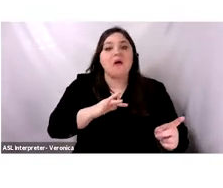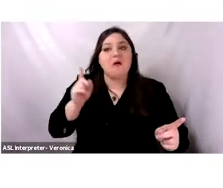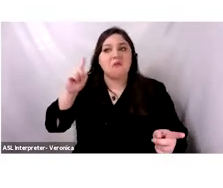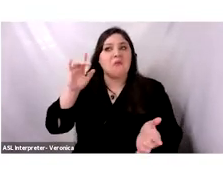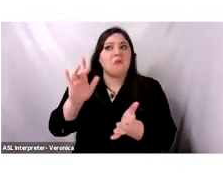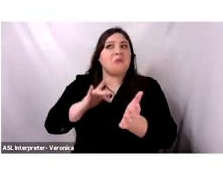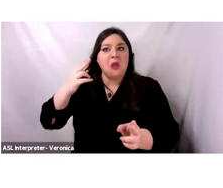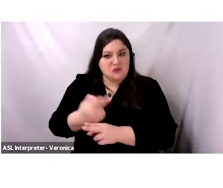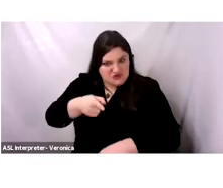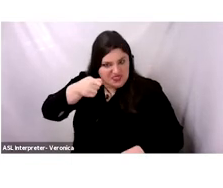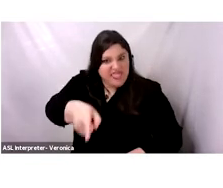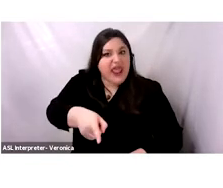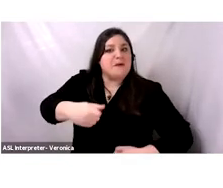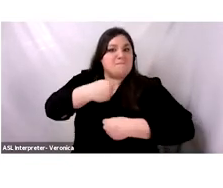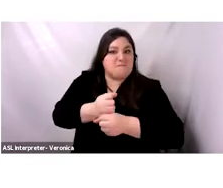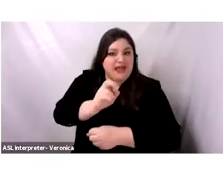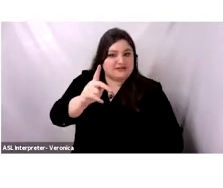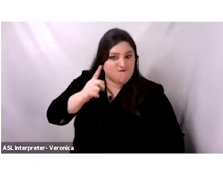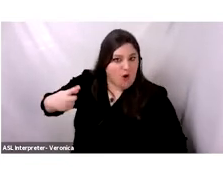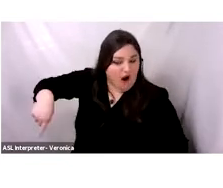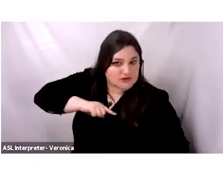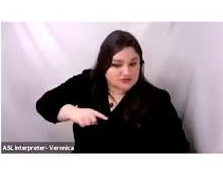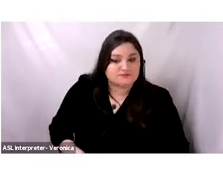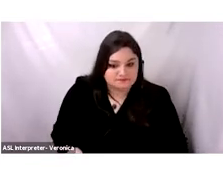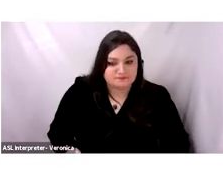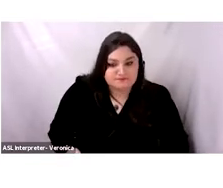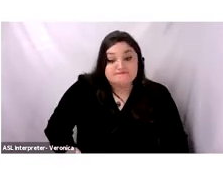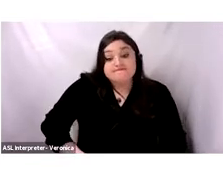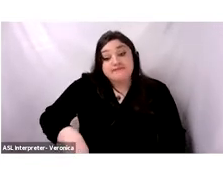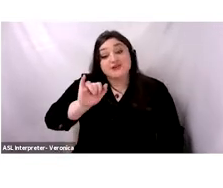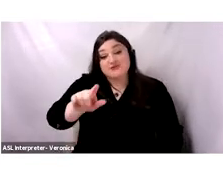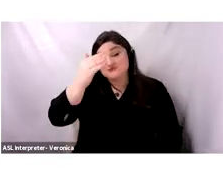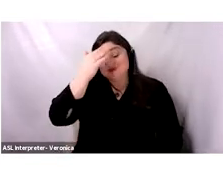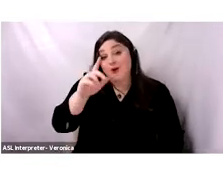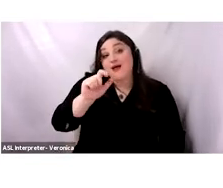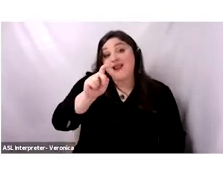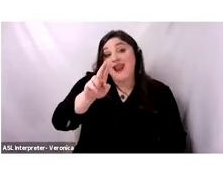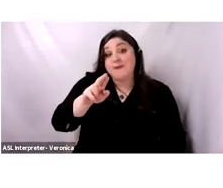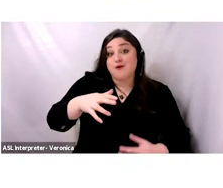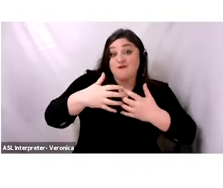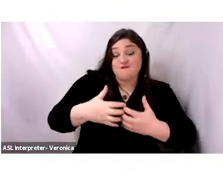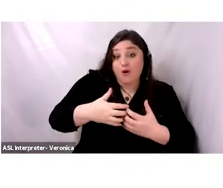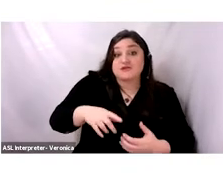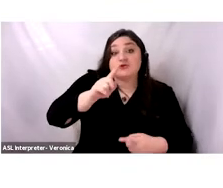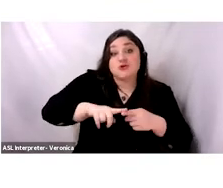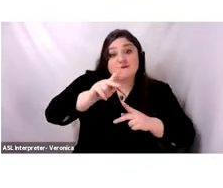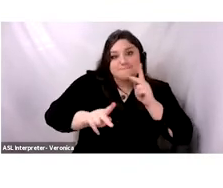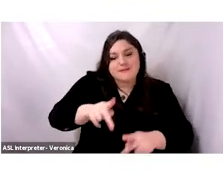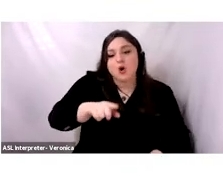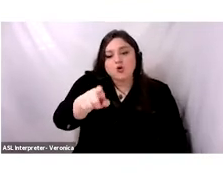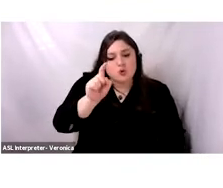know, to produce silk, you need to have everywhere and in large numbers mulberry